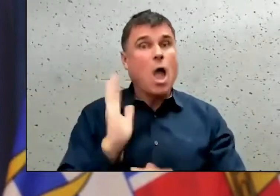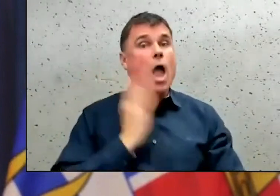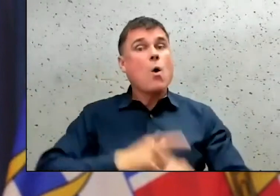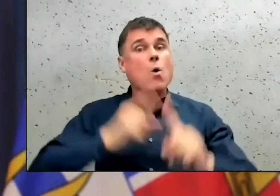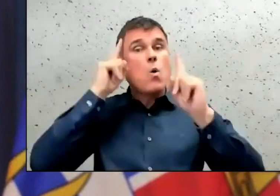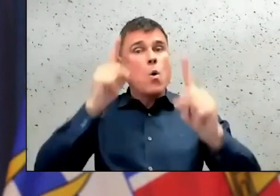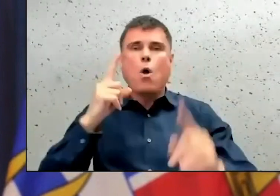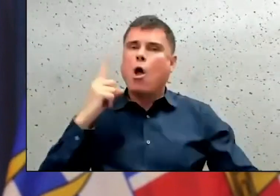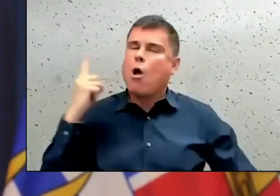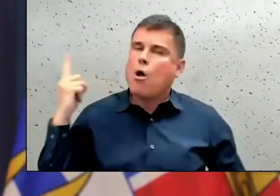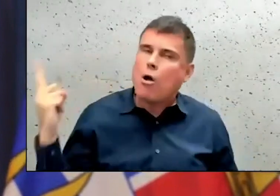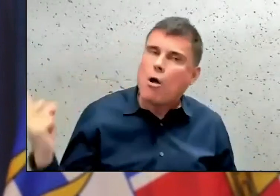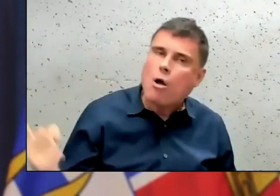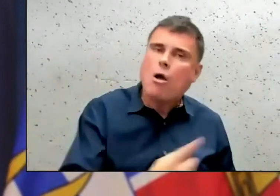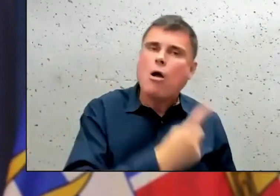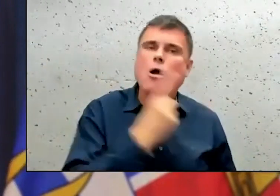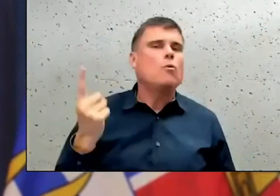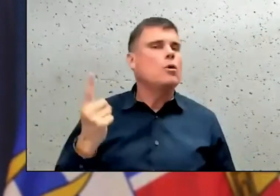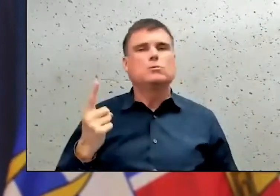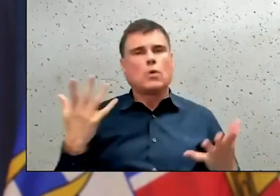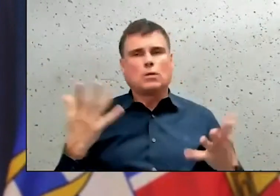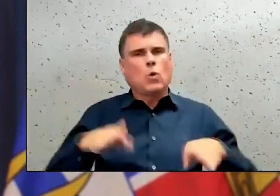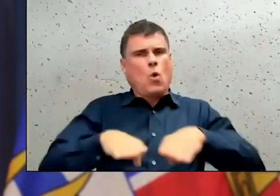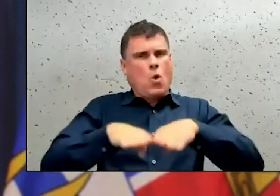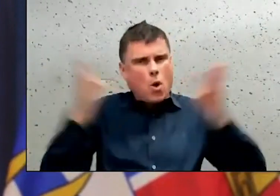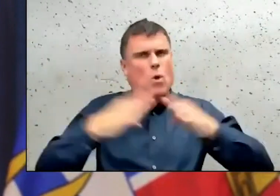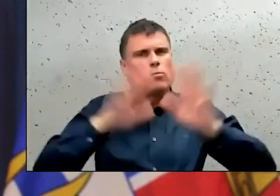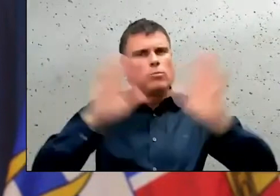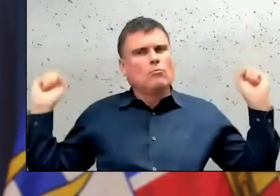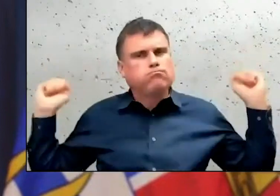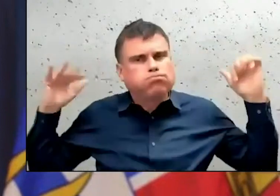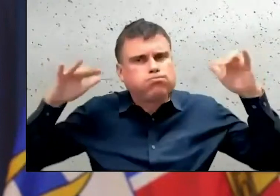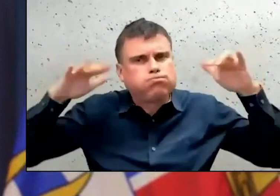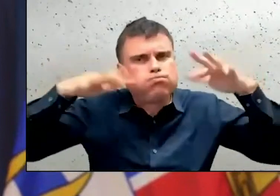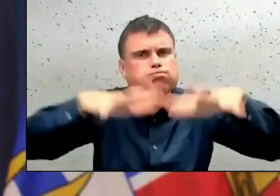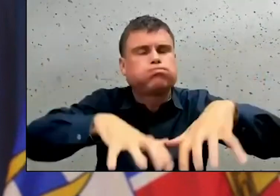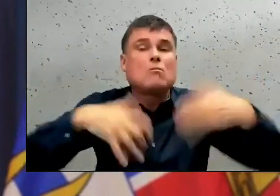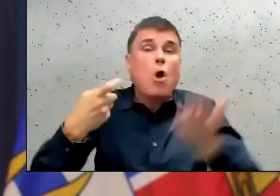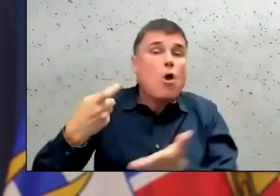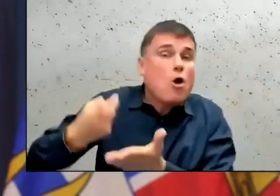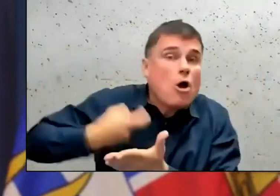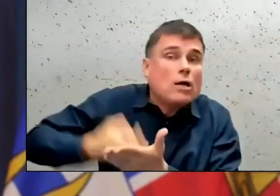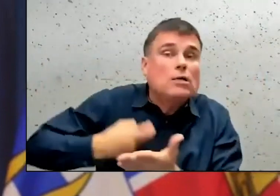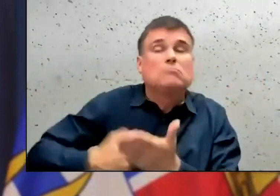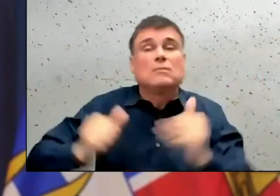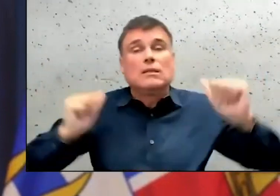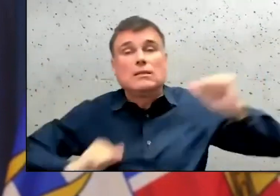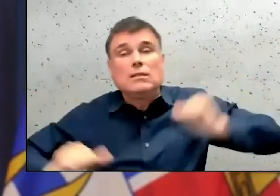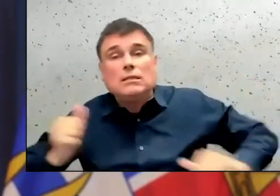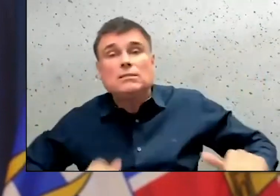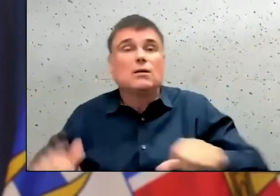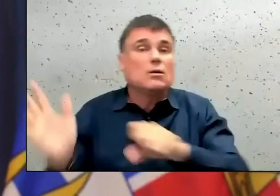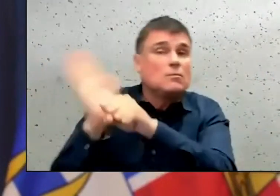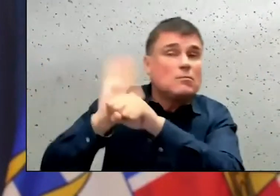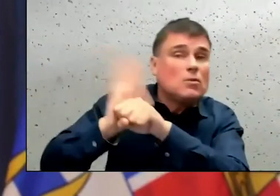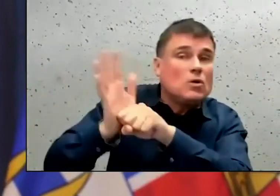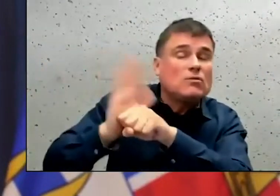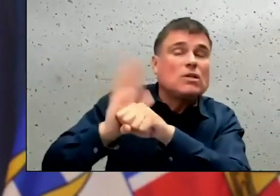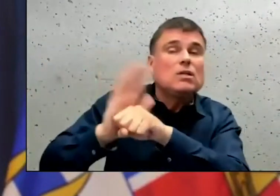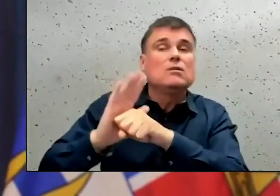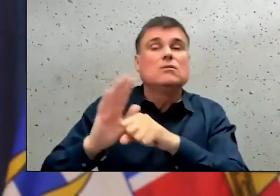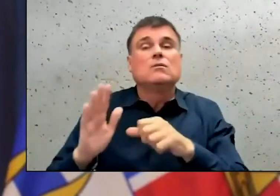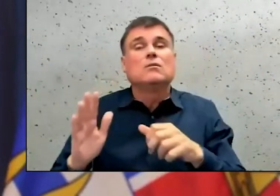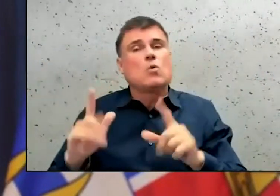seated events. So the hockey game, the theater, movie theaters. Once we got to the point